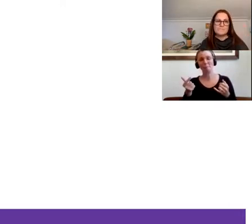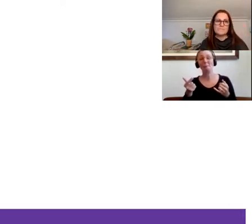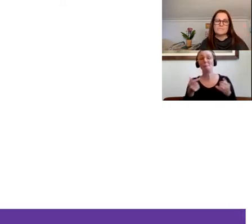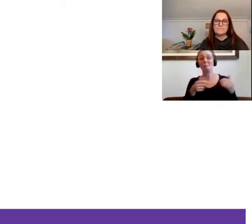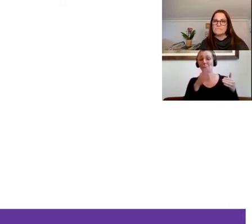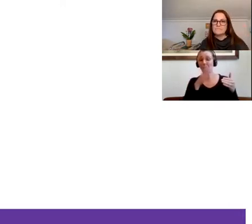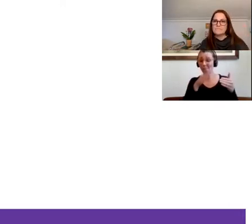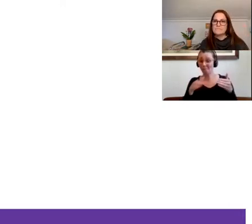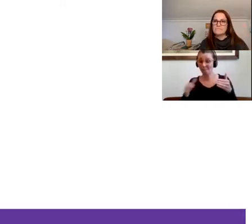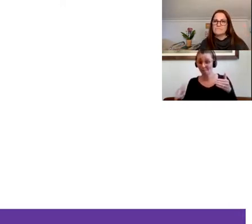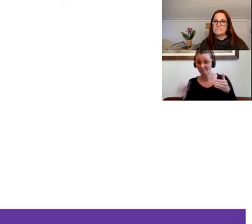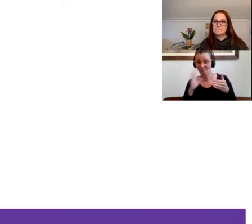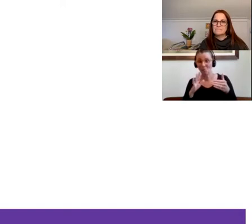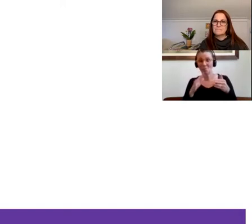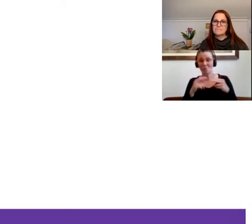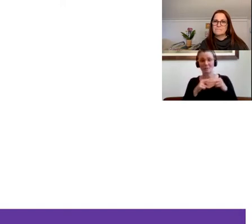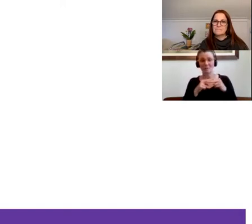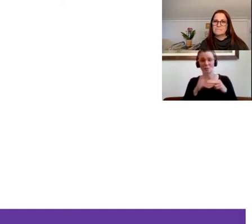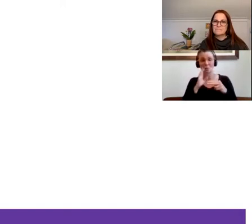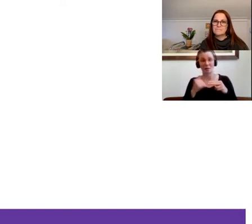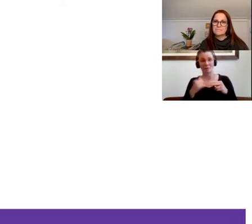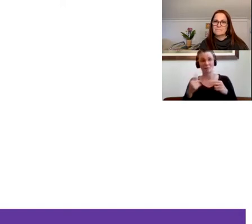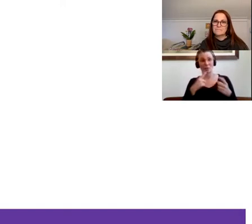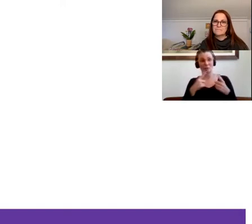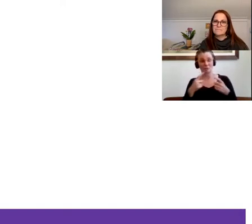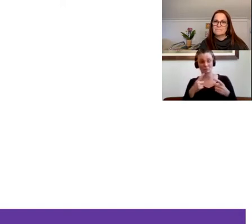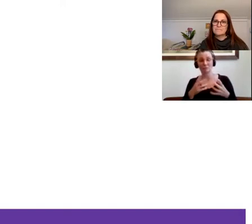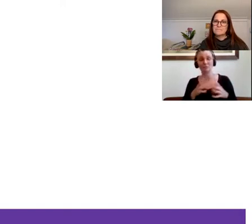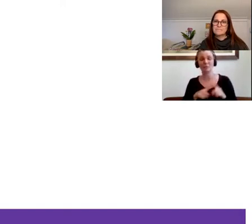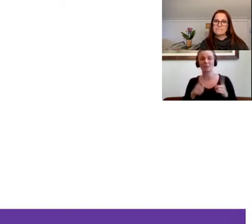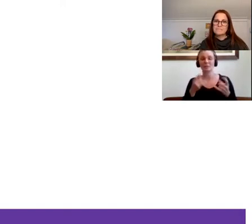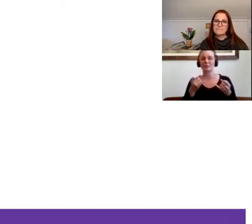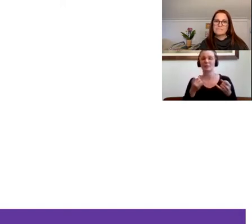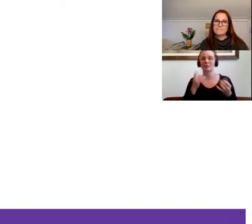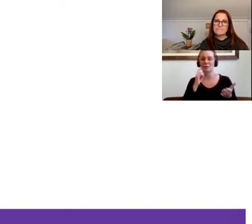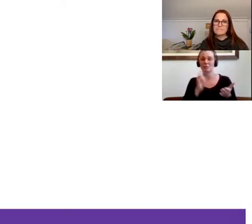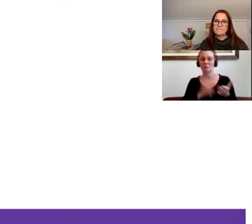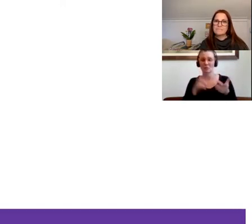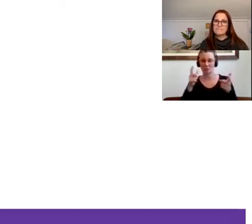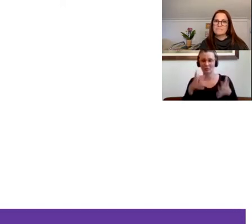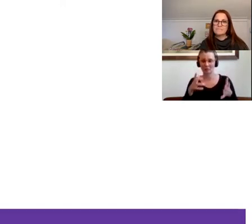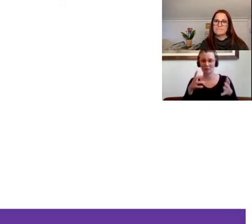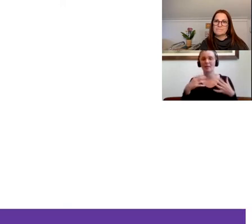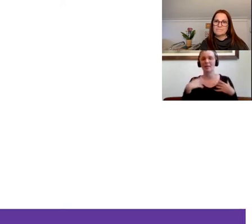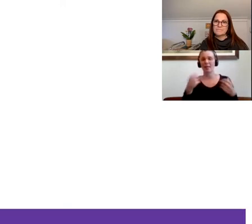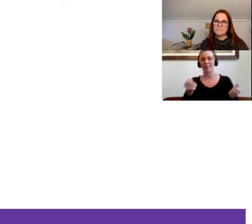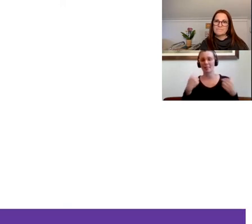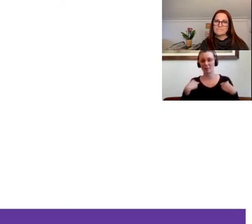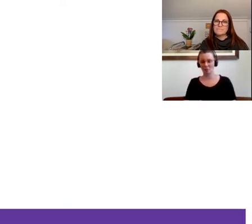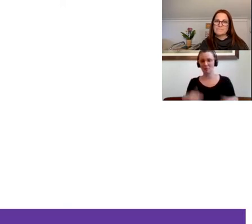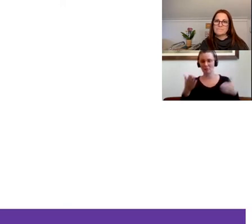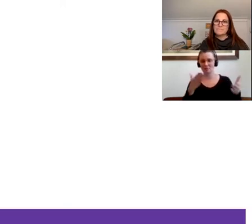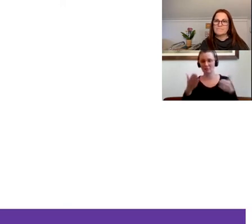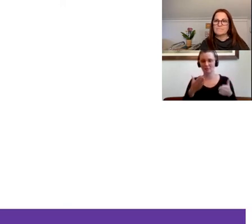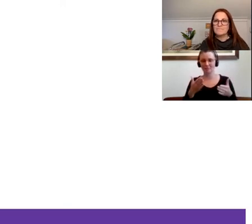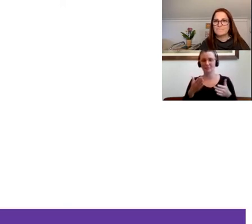I'm going to have some questions submitted online, but this time I'm going to recognize the Director of Health and Human Services. Him and